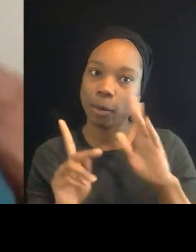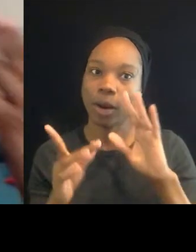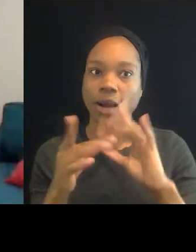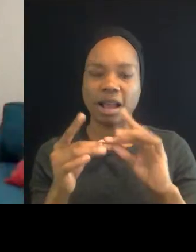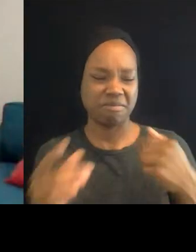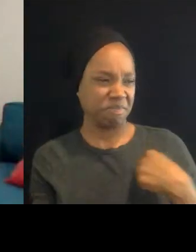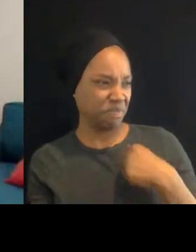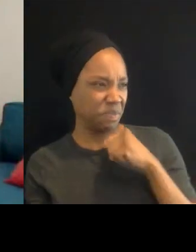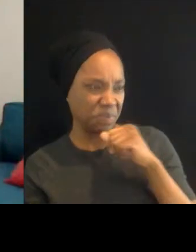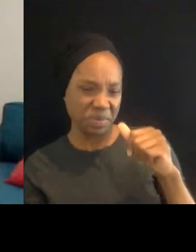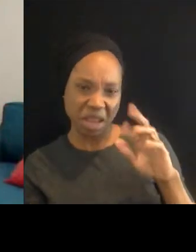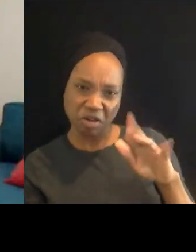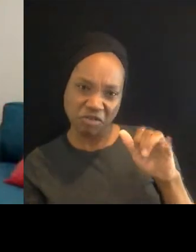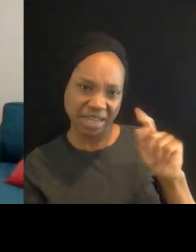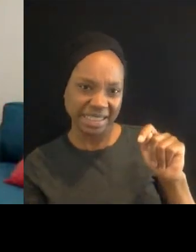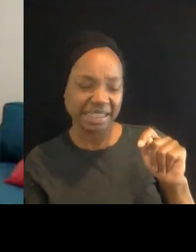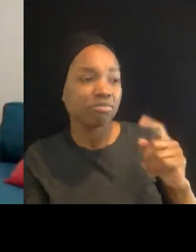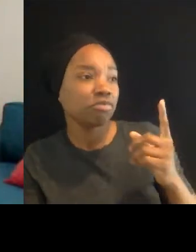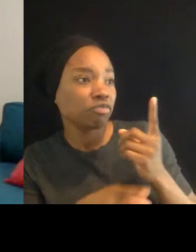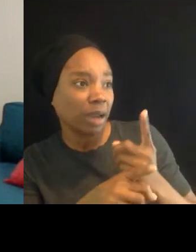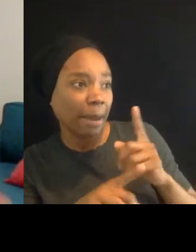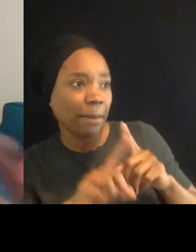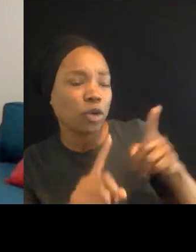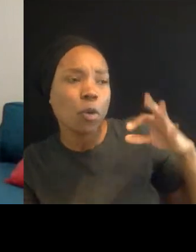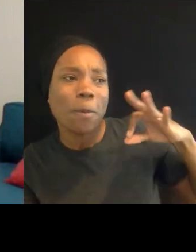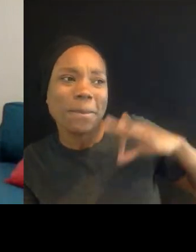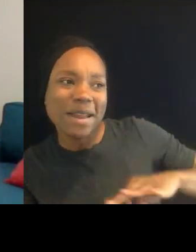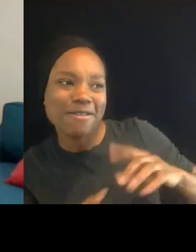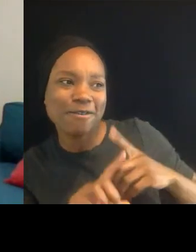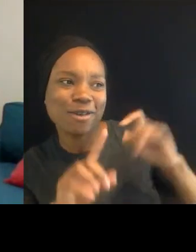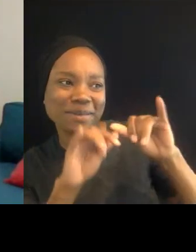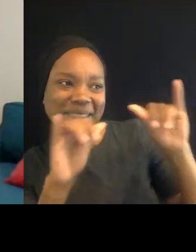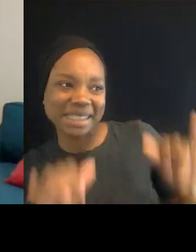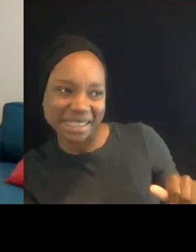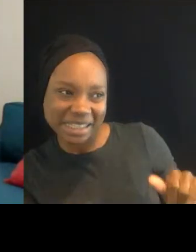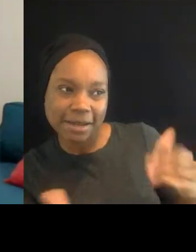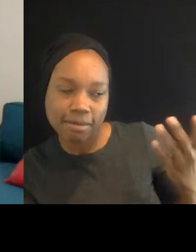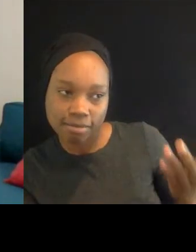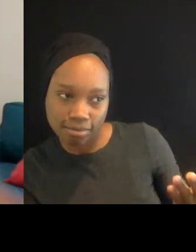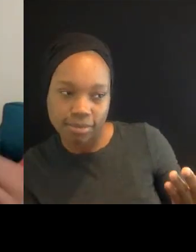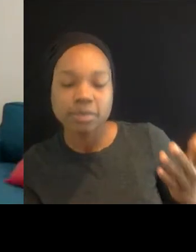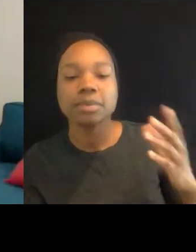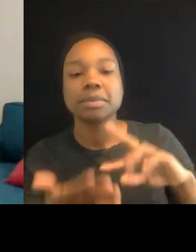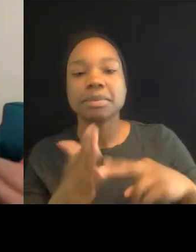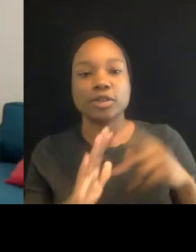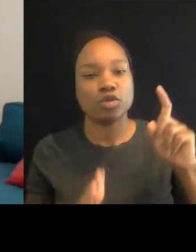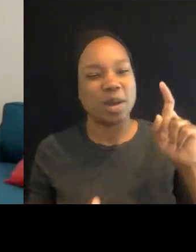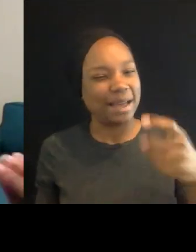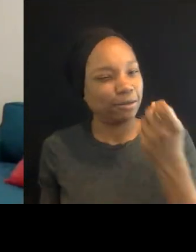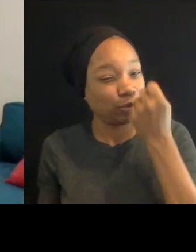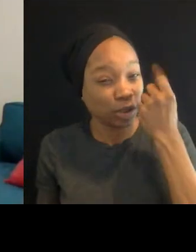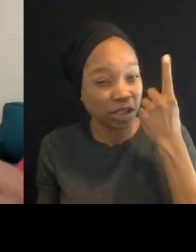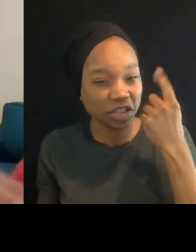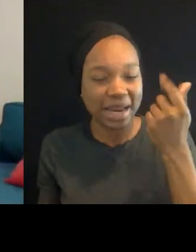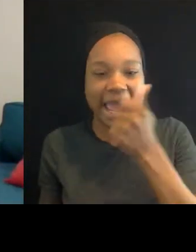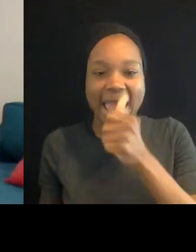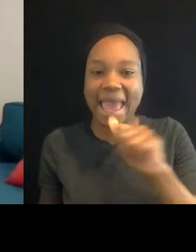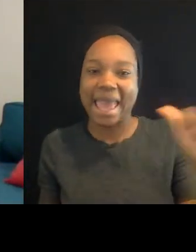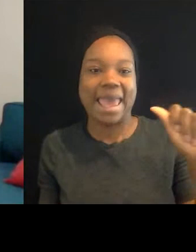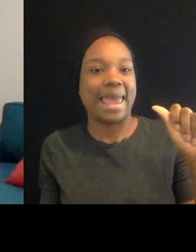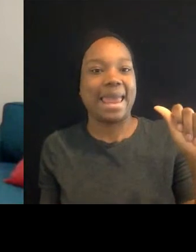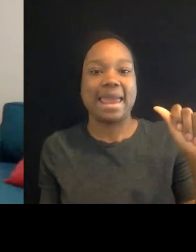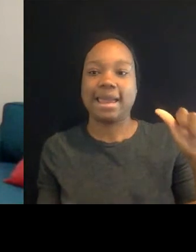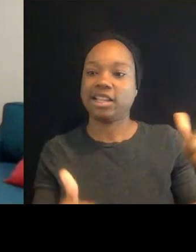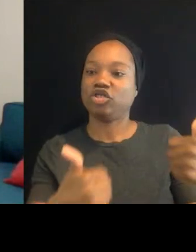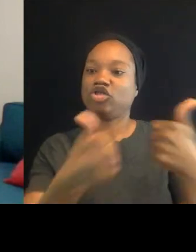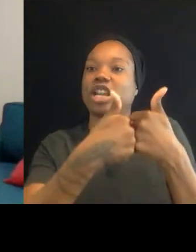benefit from a racist system. So you have to understand that anything that pushes back on that, you're going to get,